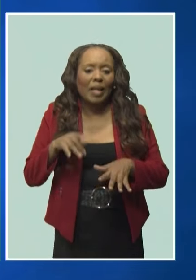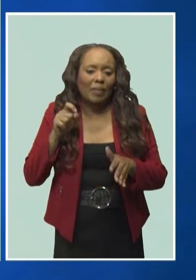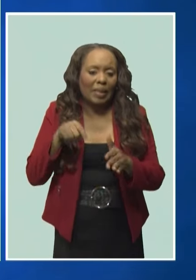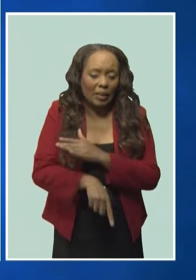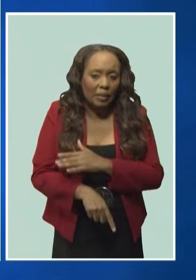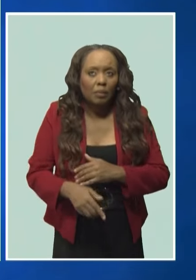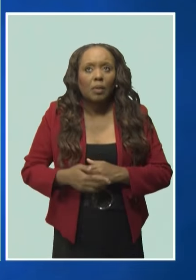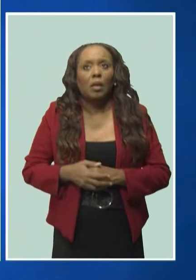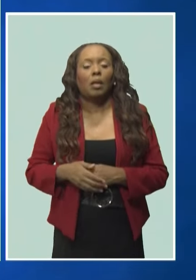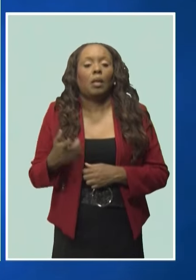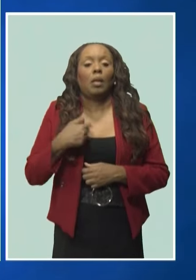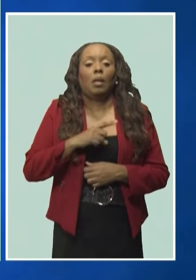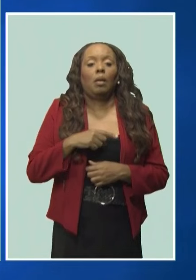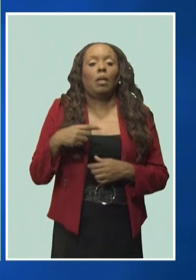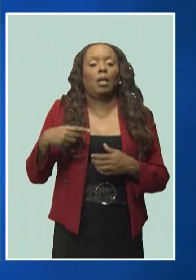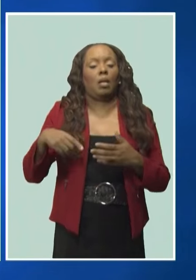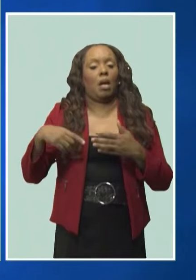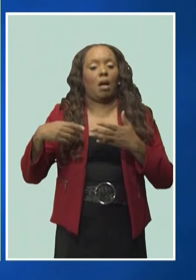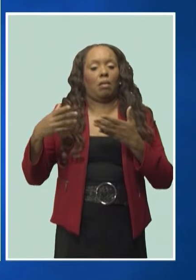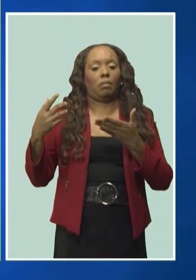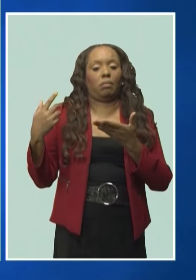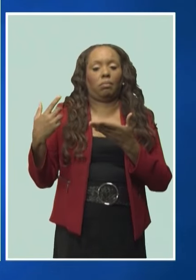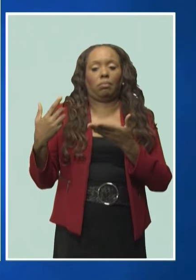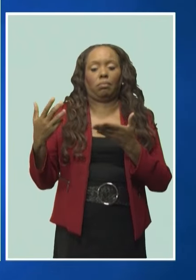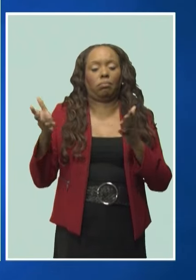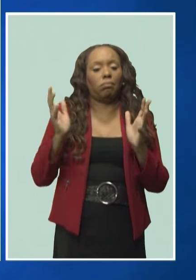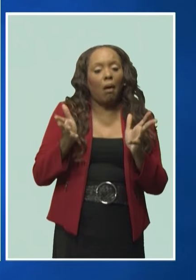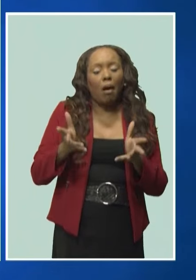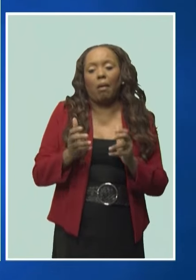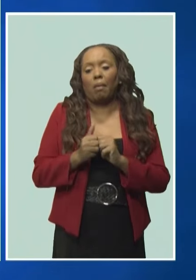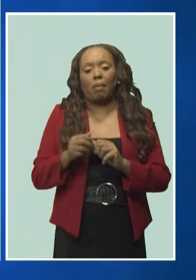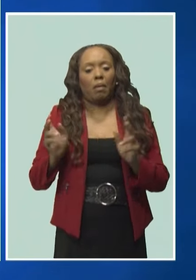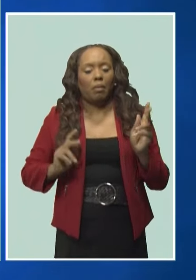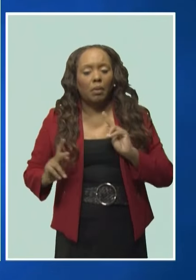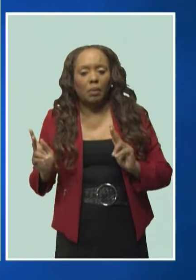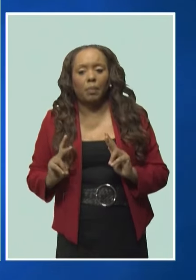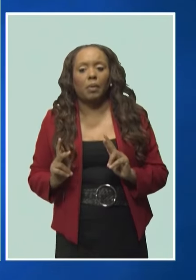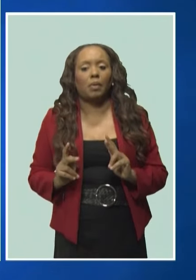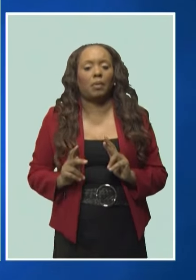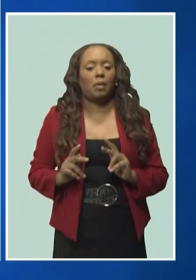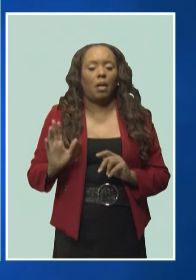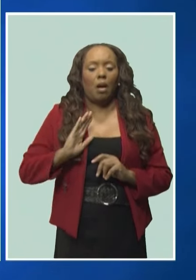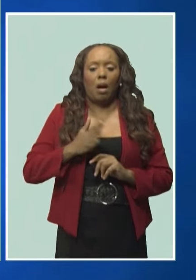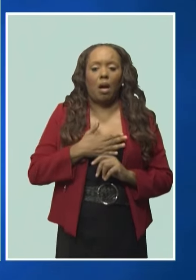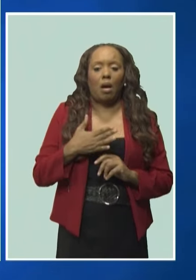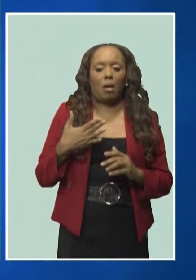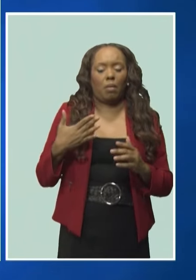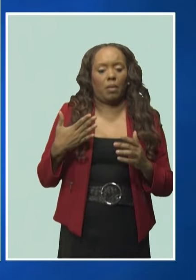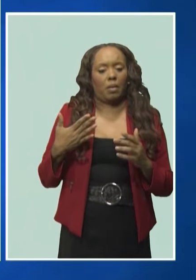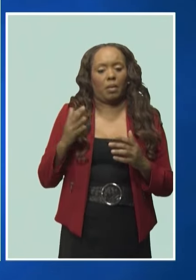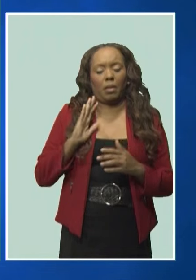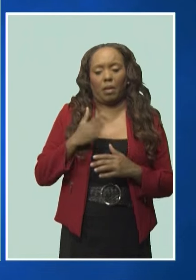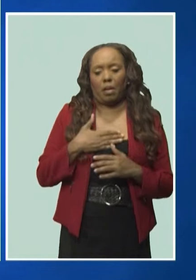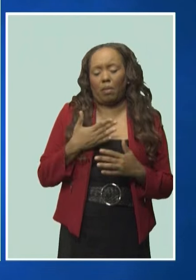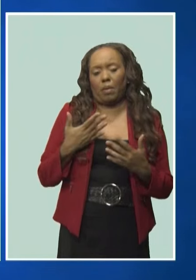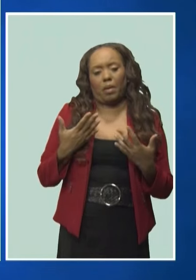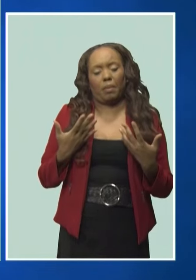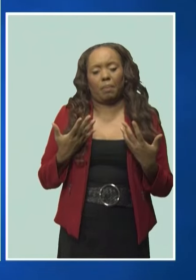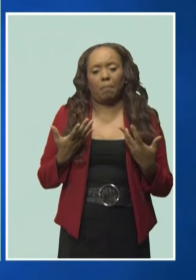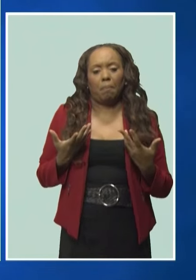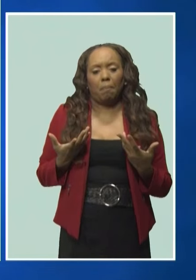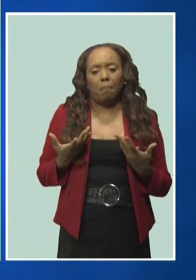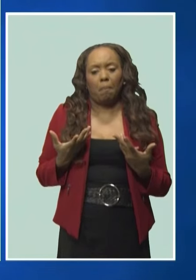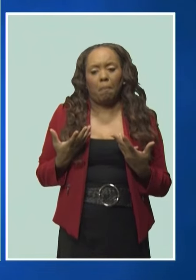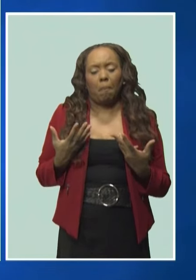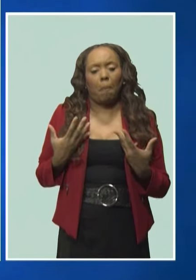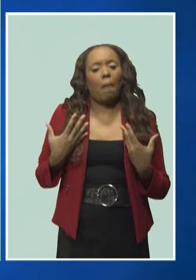and encouraging the catchments with the staff that they have to actually go out and do the inspections, look for the larvae, throw them away, scrub the containers,